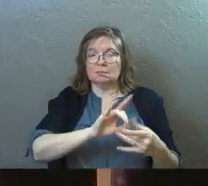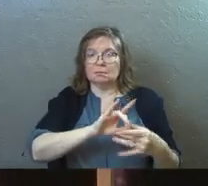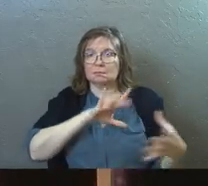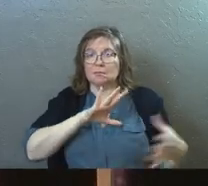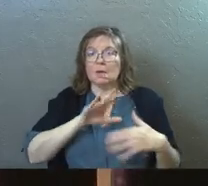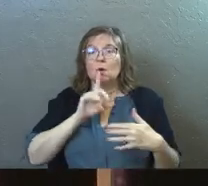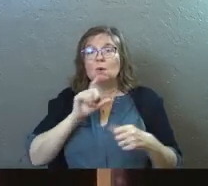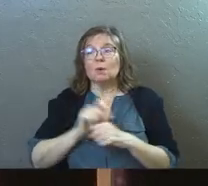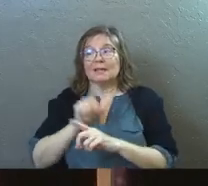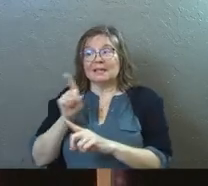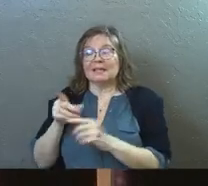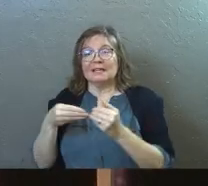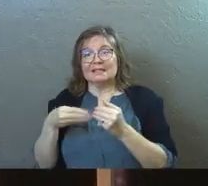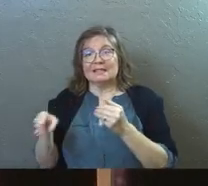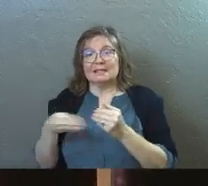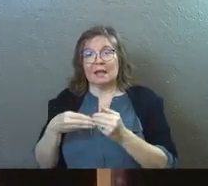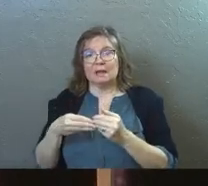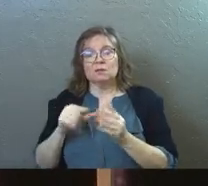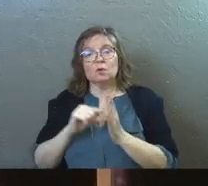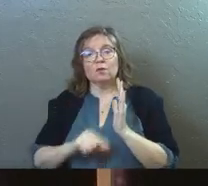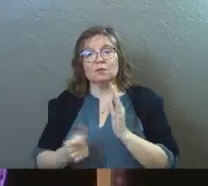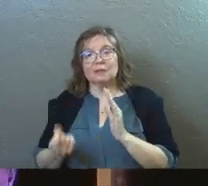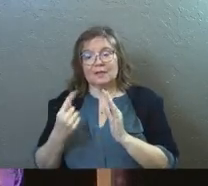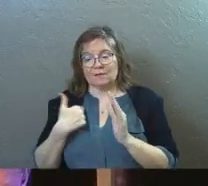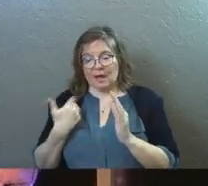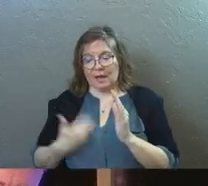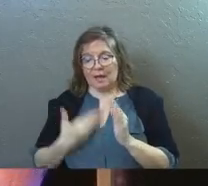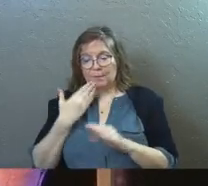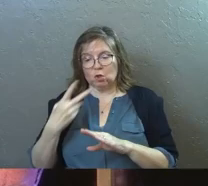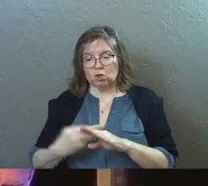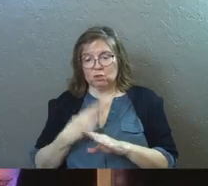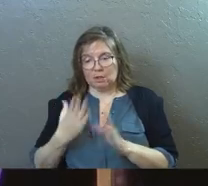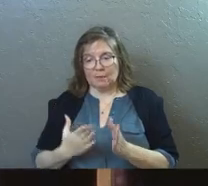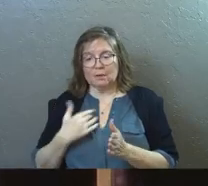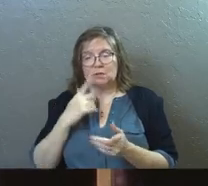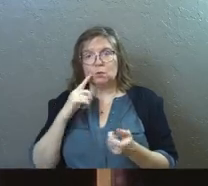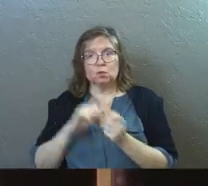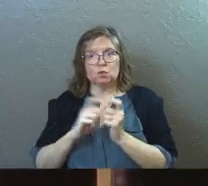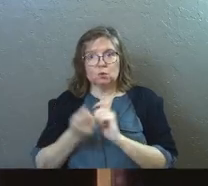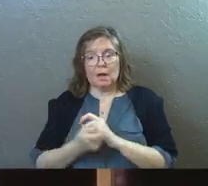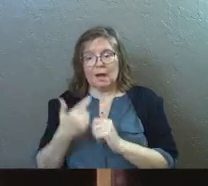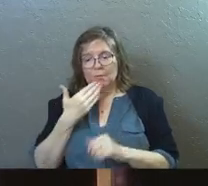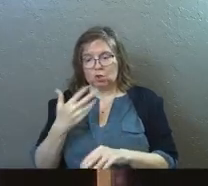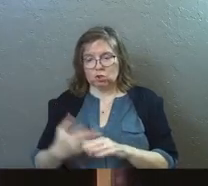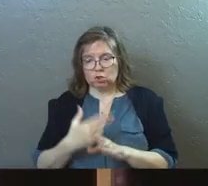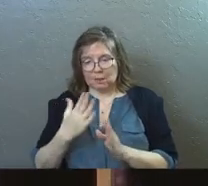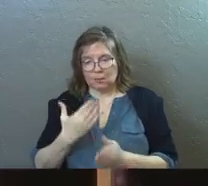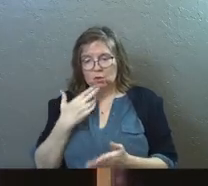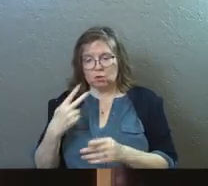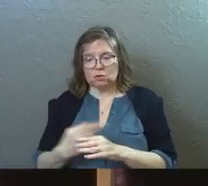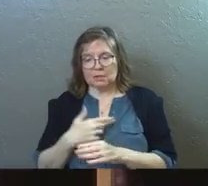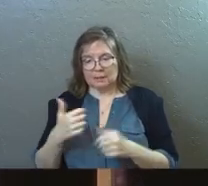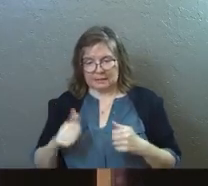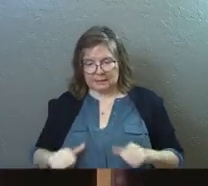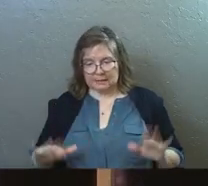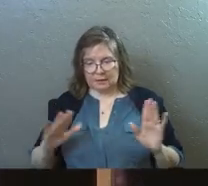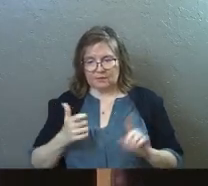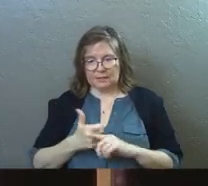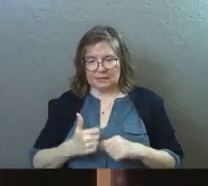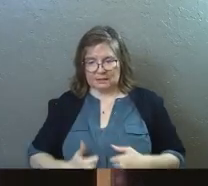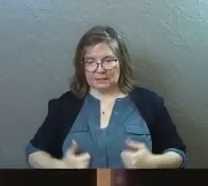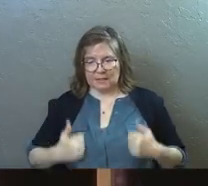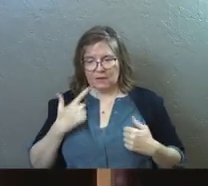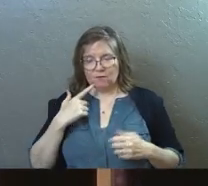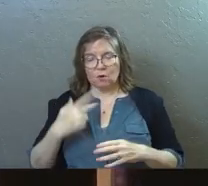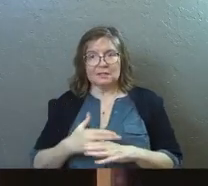Ultimately, he is the gate. So verse 11, I am the good shepherd. So here he switches it back. I'm the good shepherd. The good shepherd sacrifices his